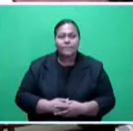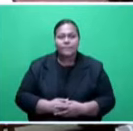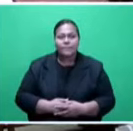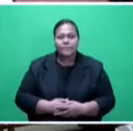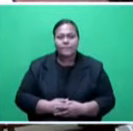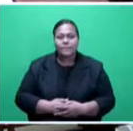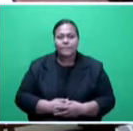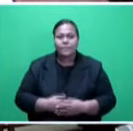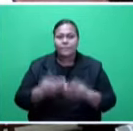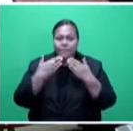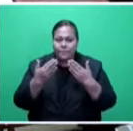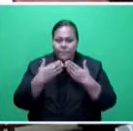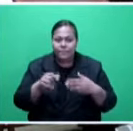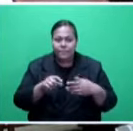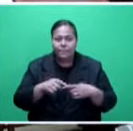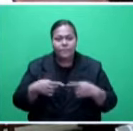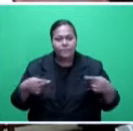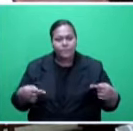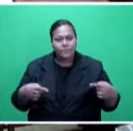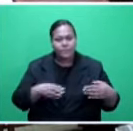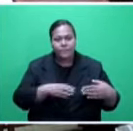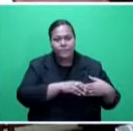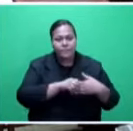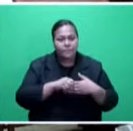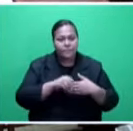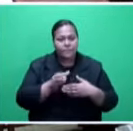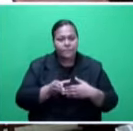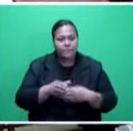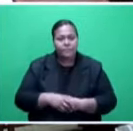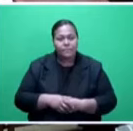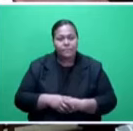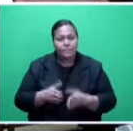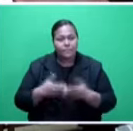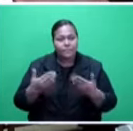Leader of the Opposition, for a statement, and I now give the floor to the